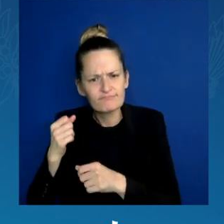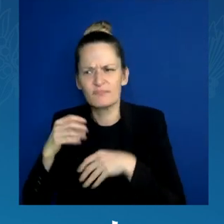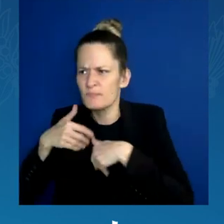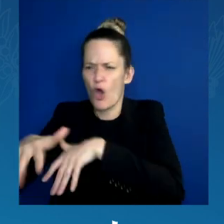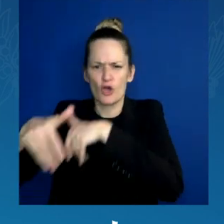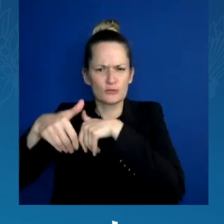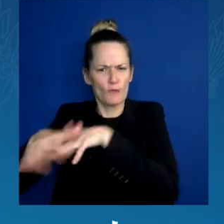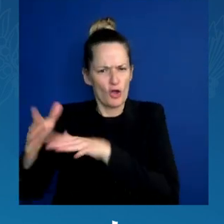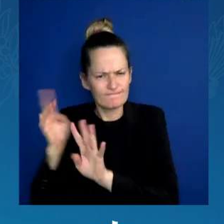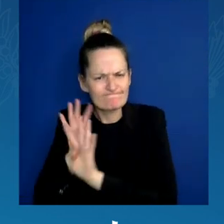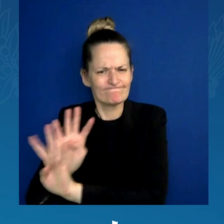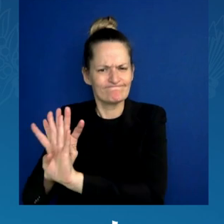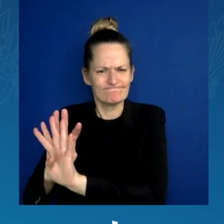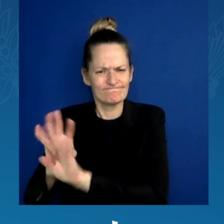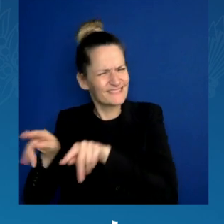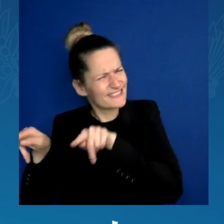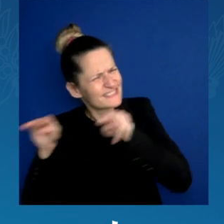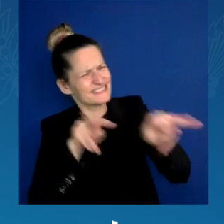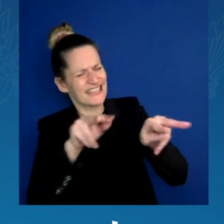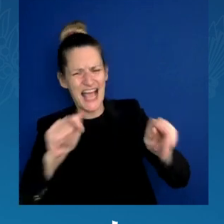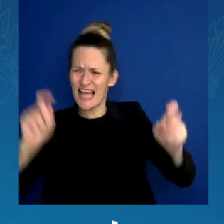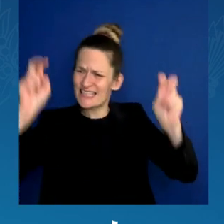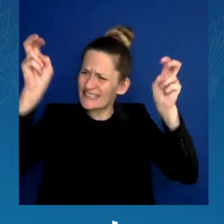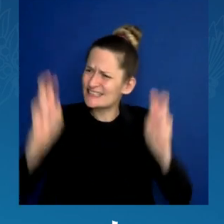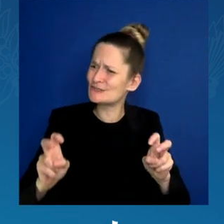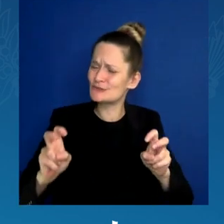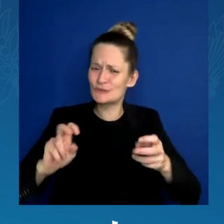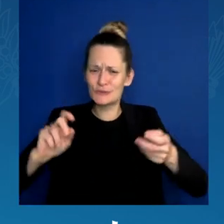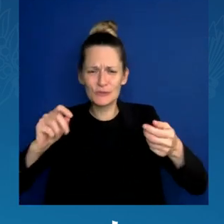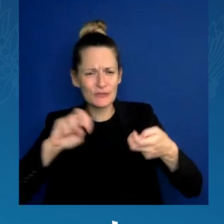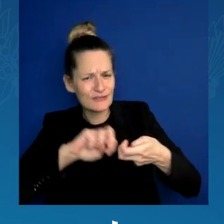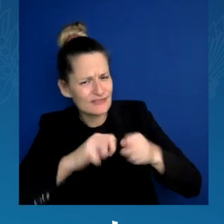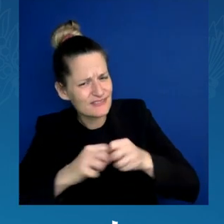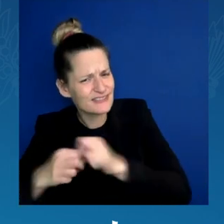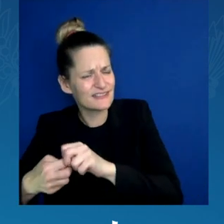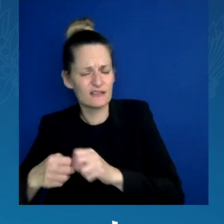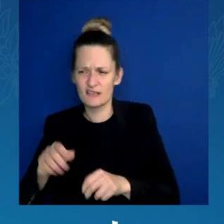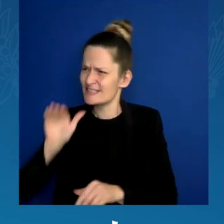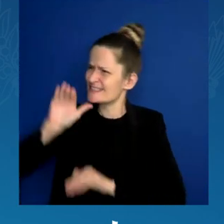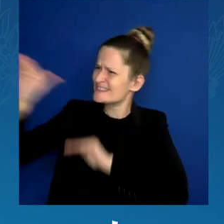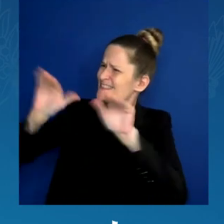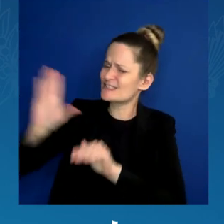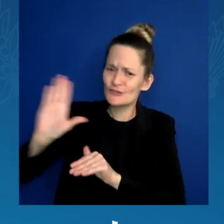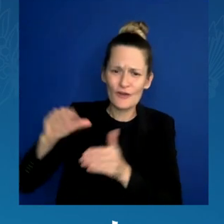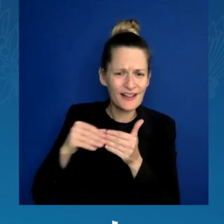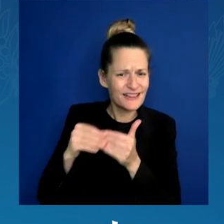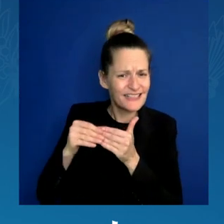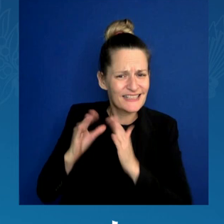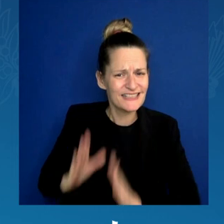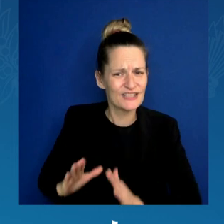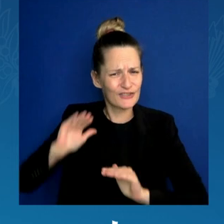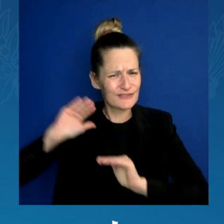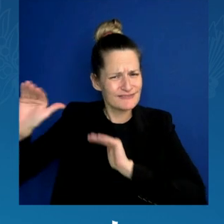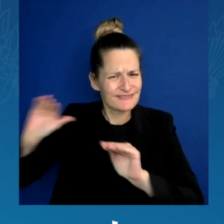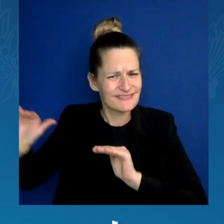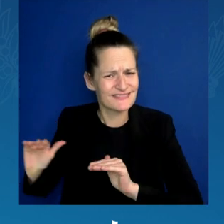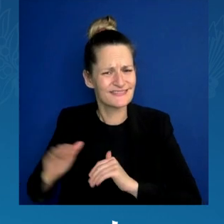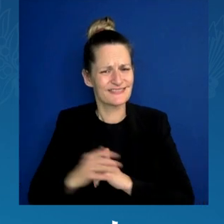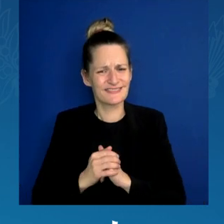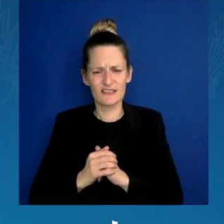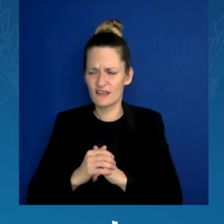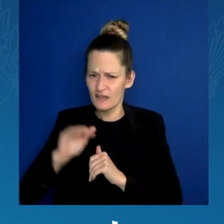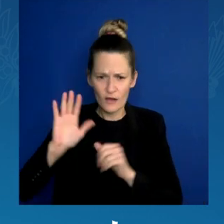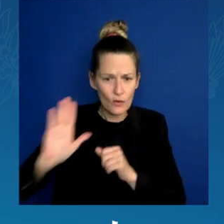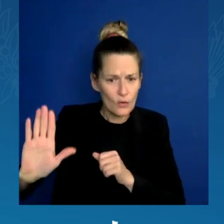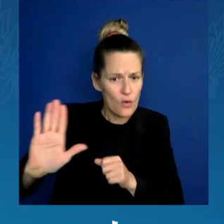leaders in the classroom, on athletic fields, in places of worship and in so many other places in the community.